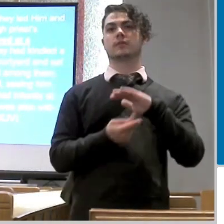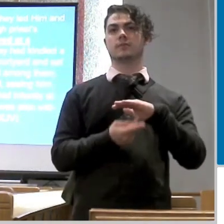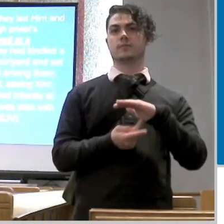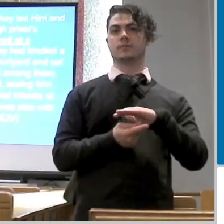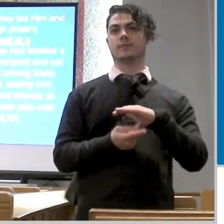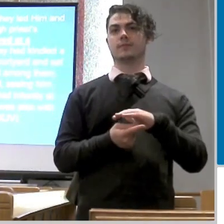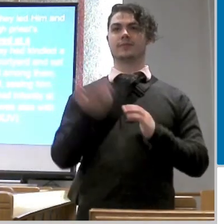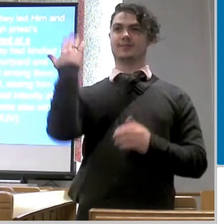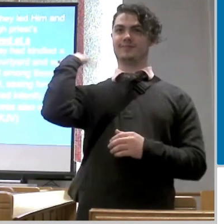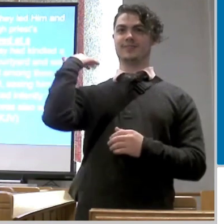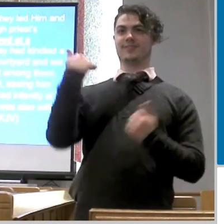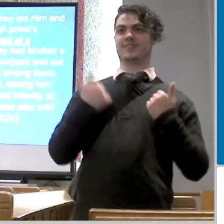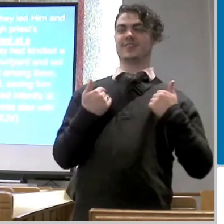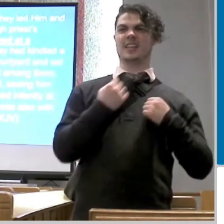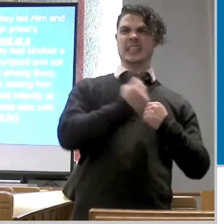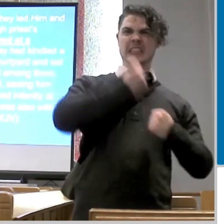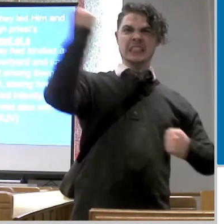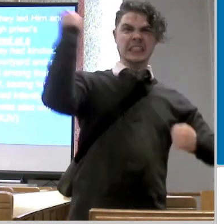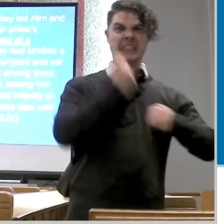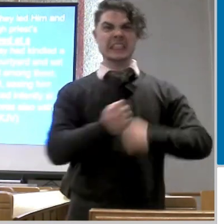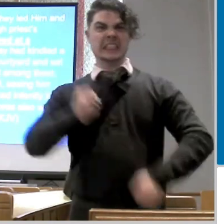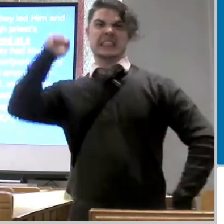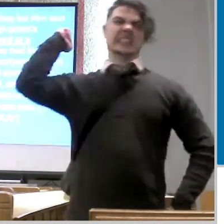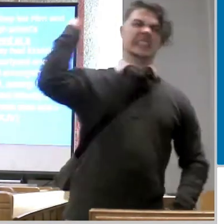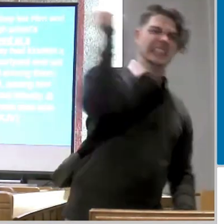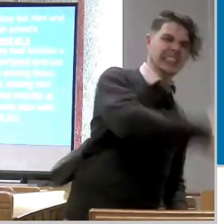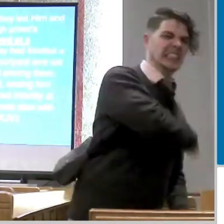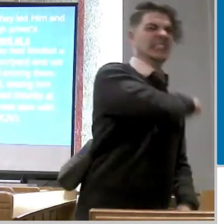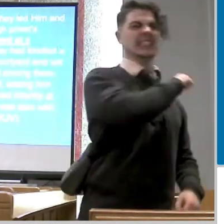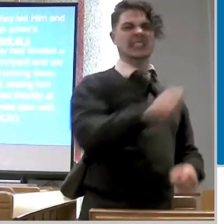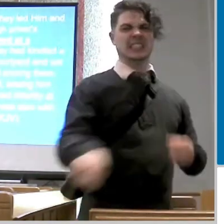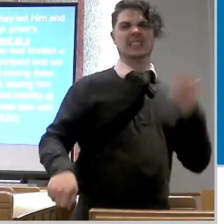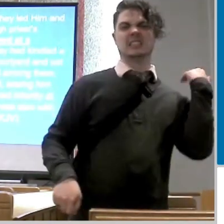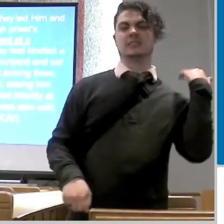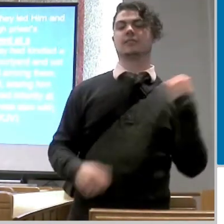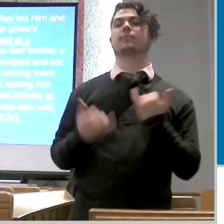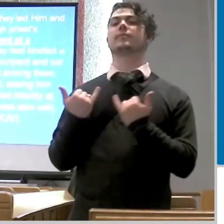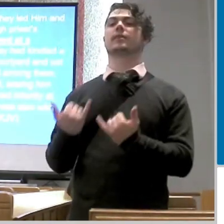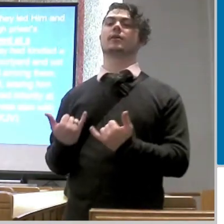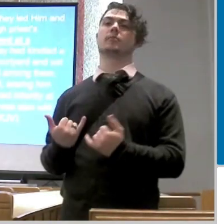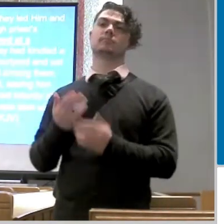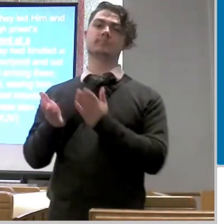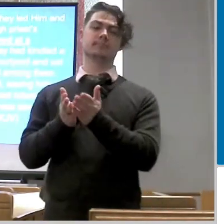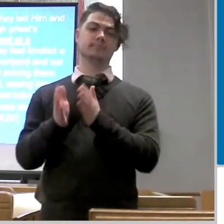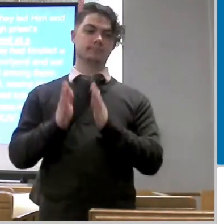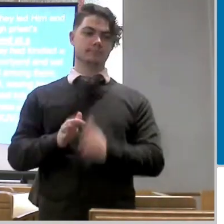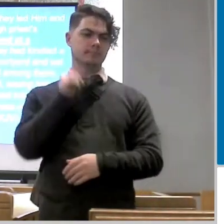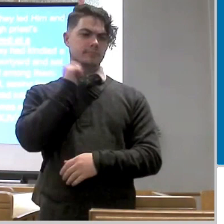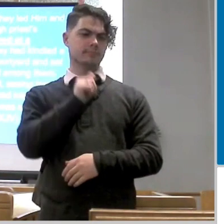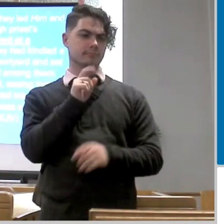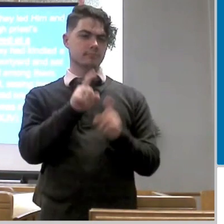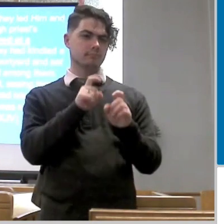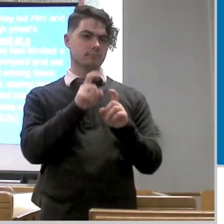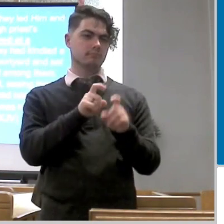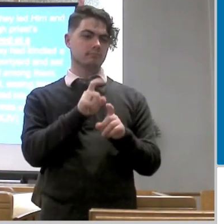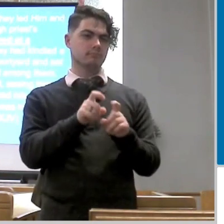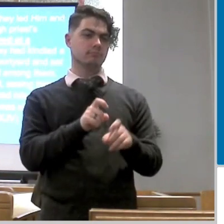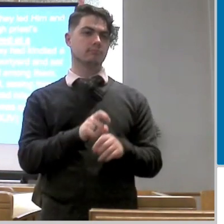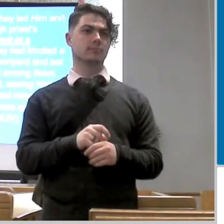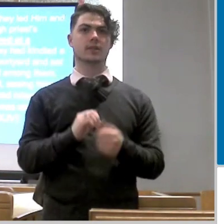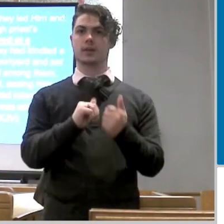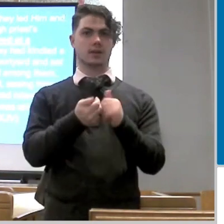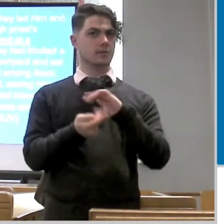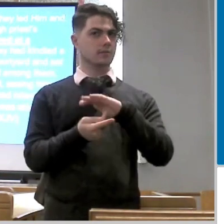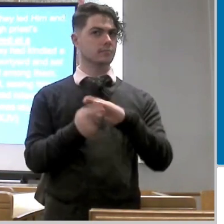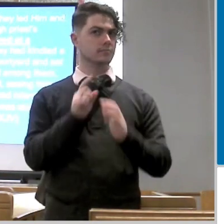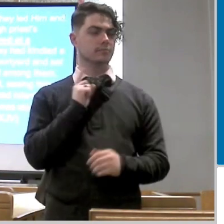sword cutting off the chief priest servant's ear and now a servant girl is questioning him i see how he